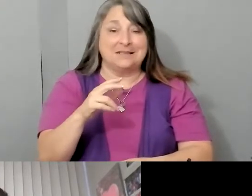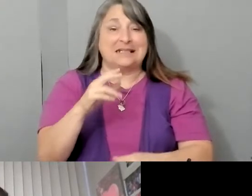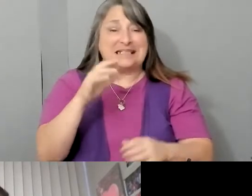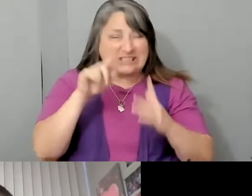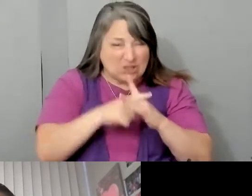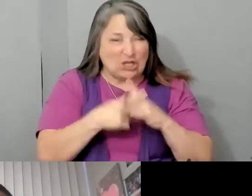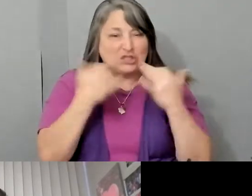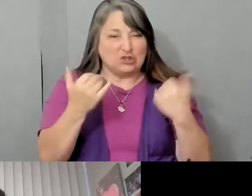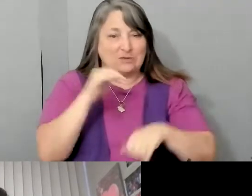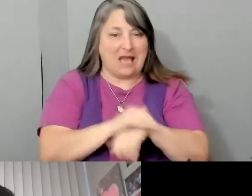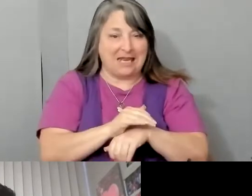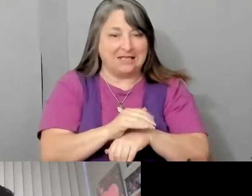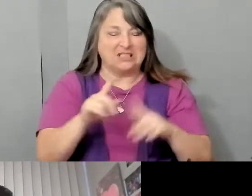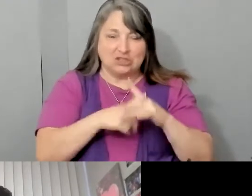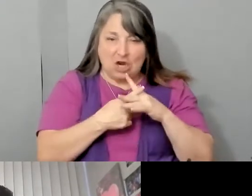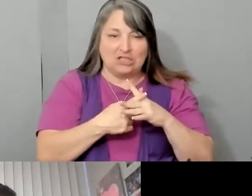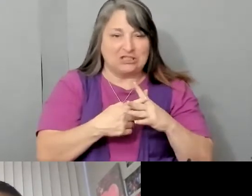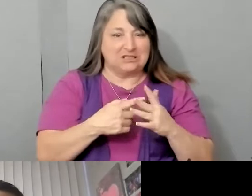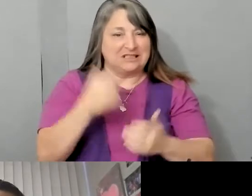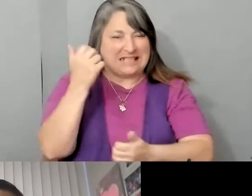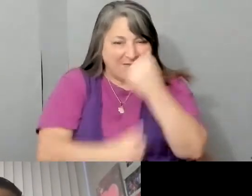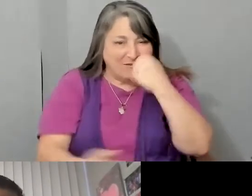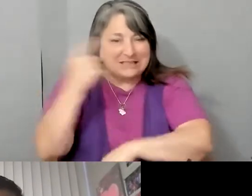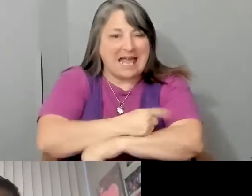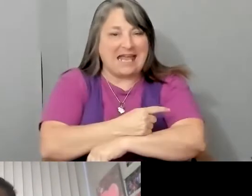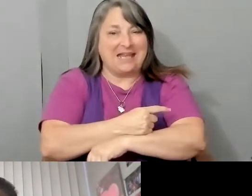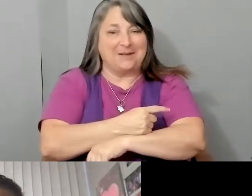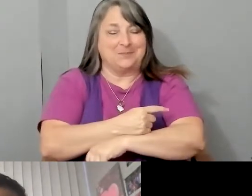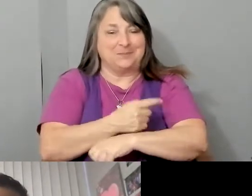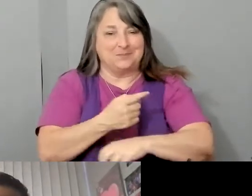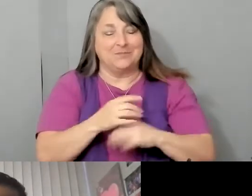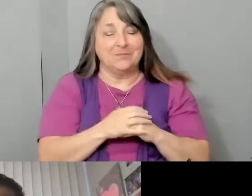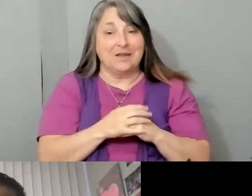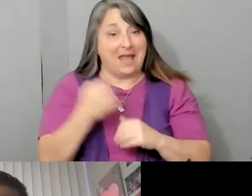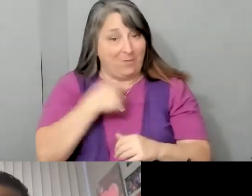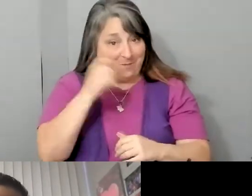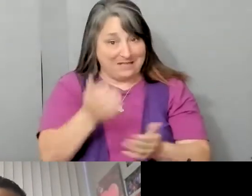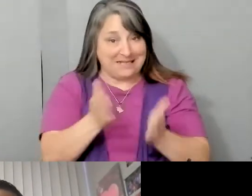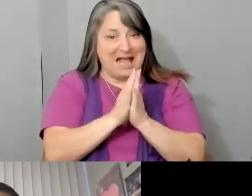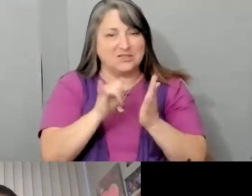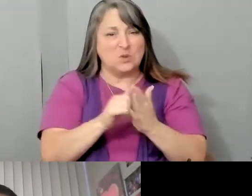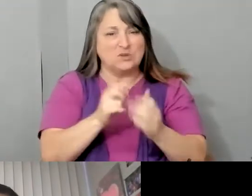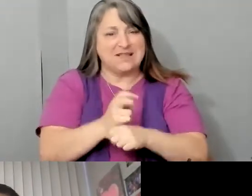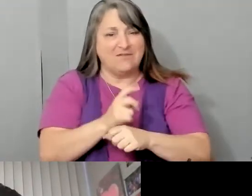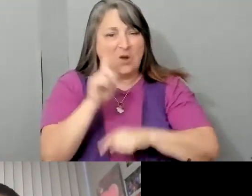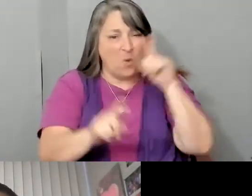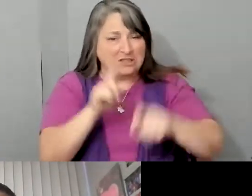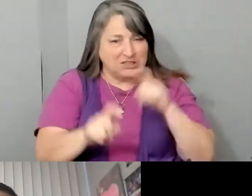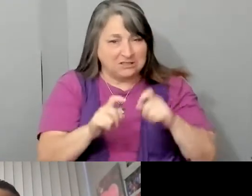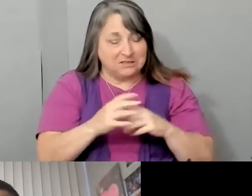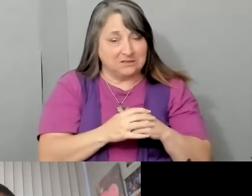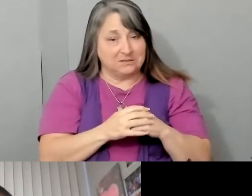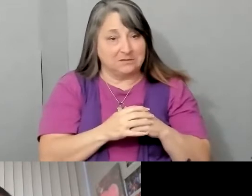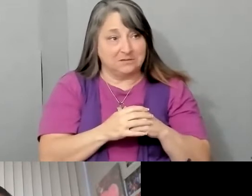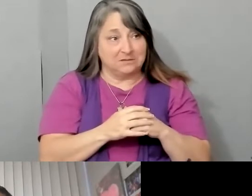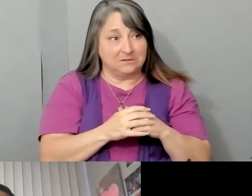starts tonight. Starts daily. It continues year by year. And we have to ask those tough questions. The questions is, what can we